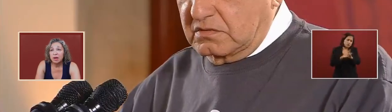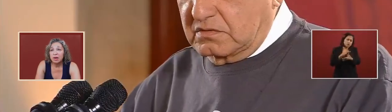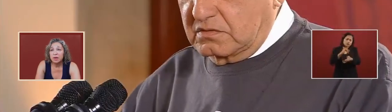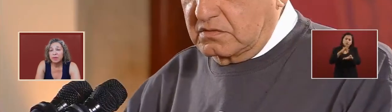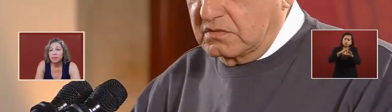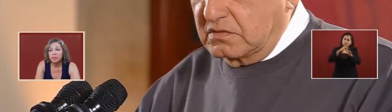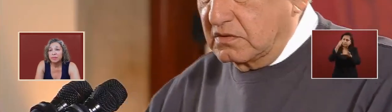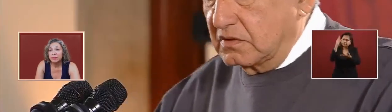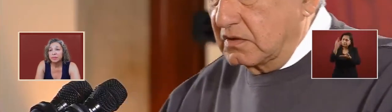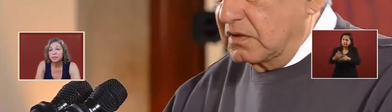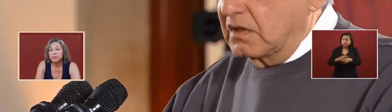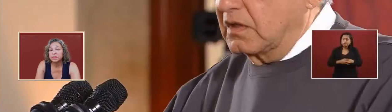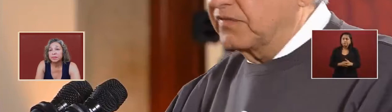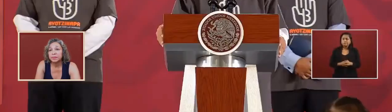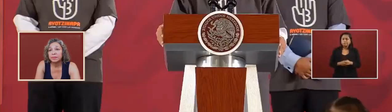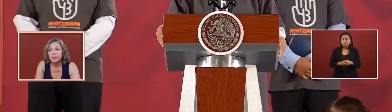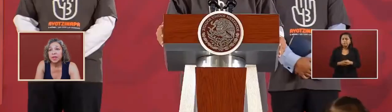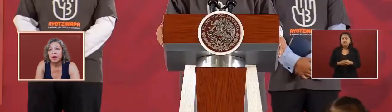our